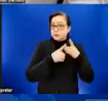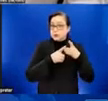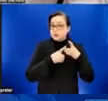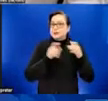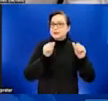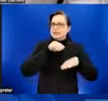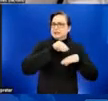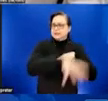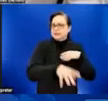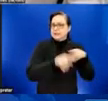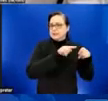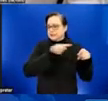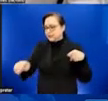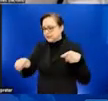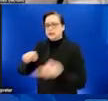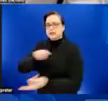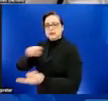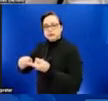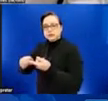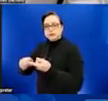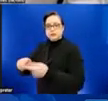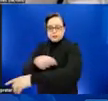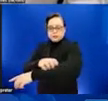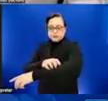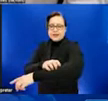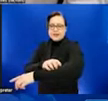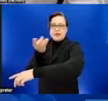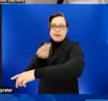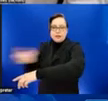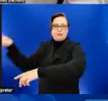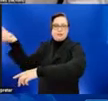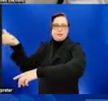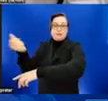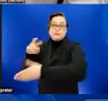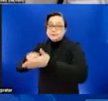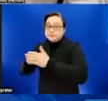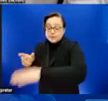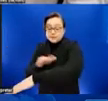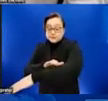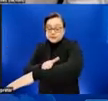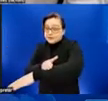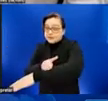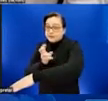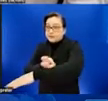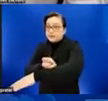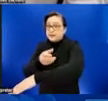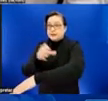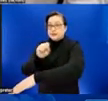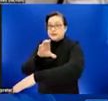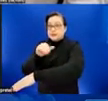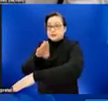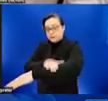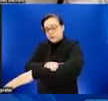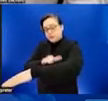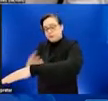all scabs have fallen off, and a fresh new layer of skin has formed. If someone has any symptoms, it is thought that the